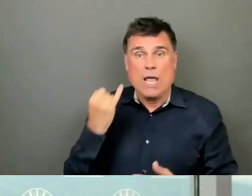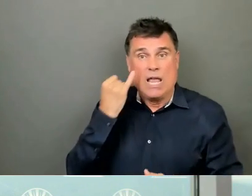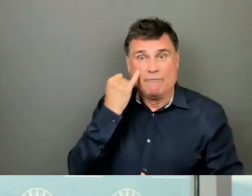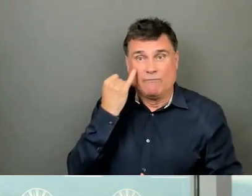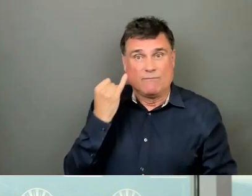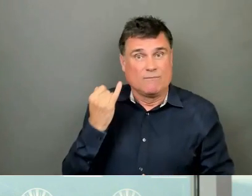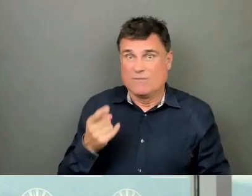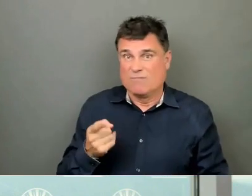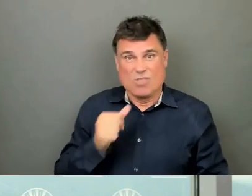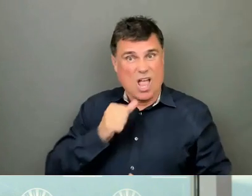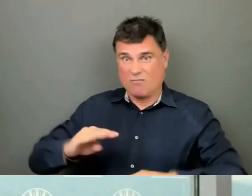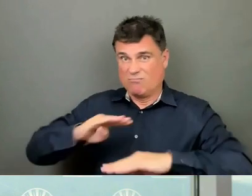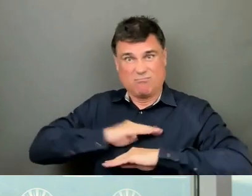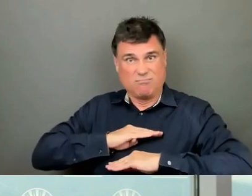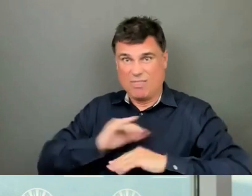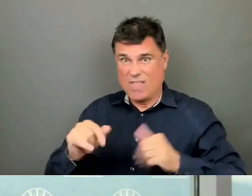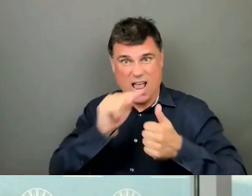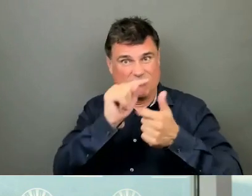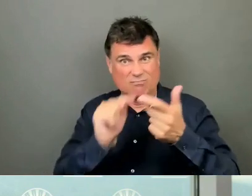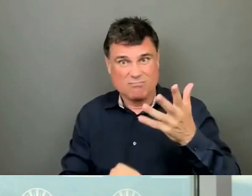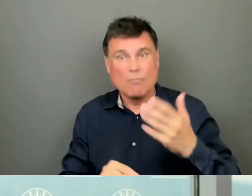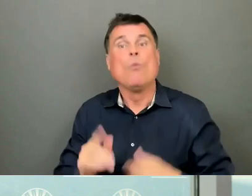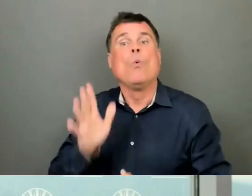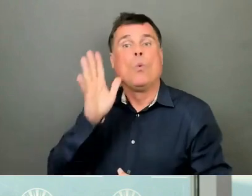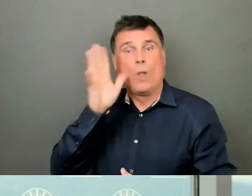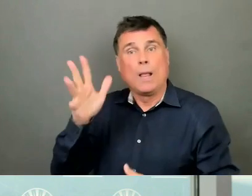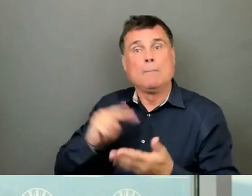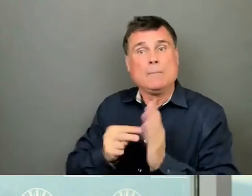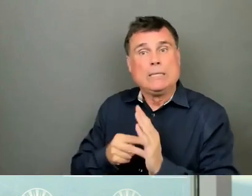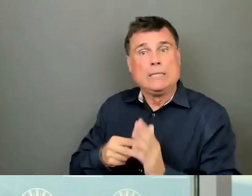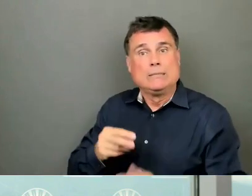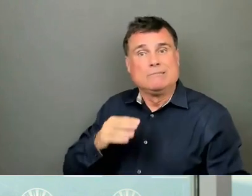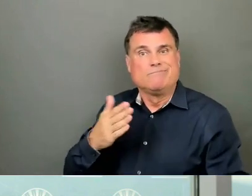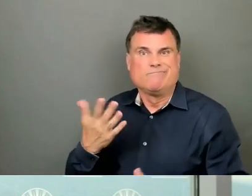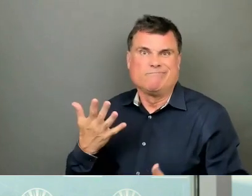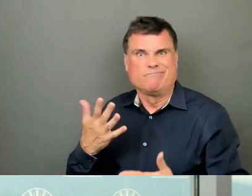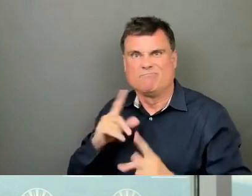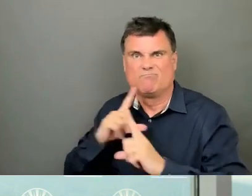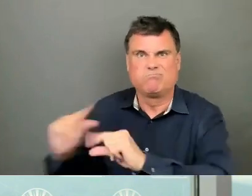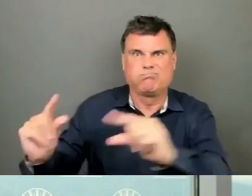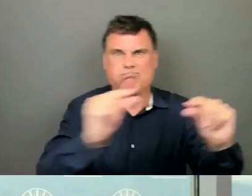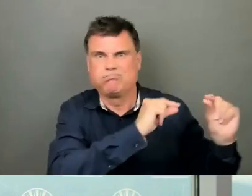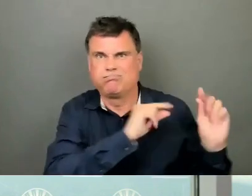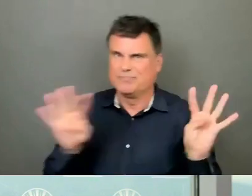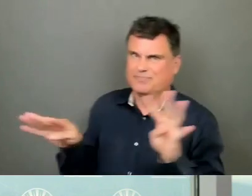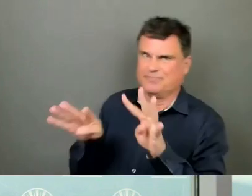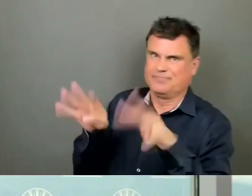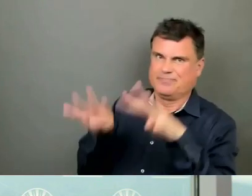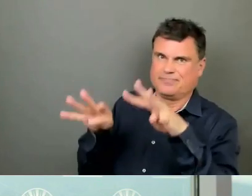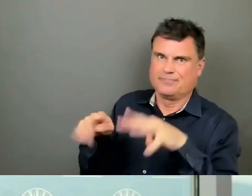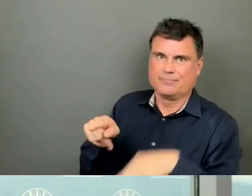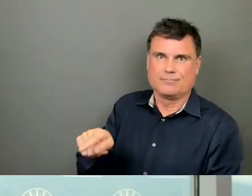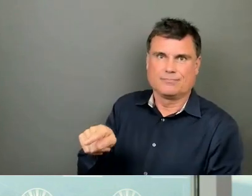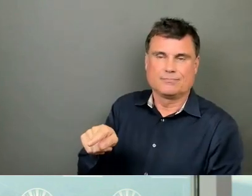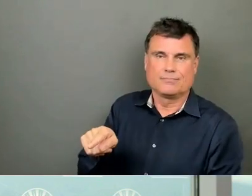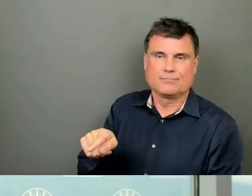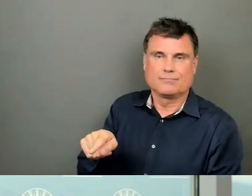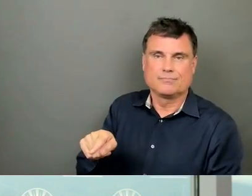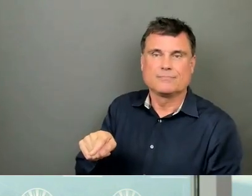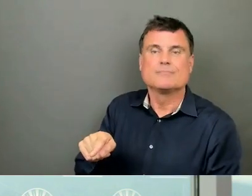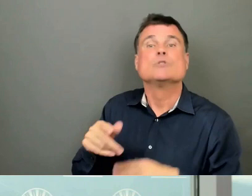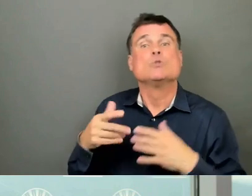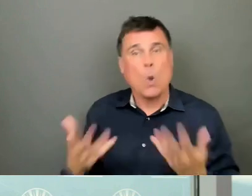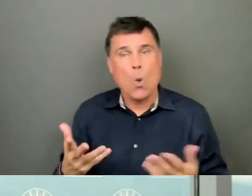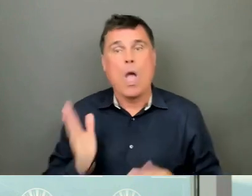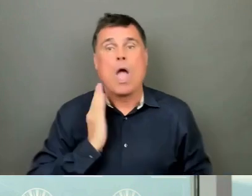press for them. It is a risk they don't have to take, but they are anyway. Our government is interested in getting housing